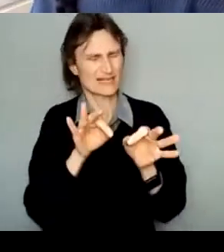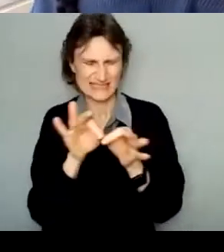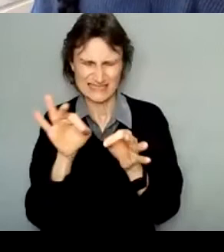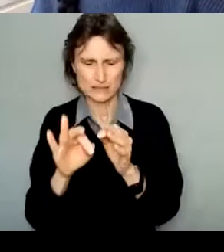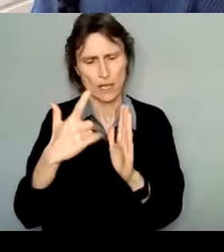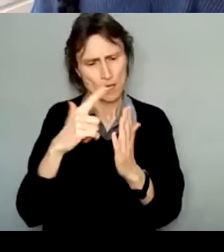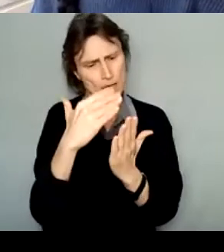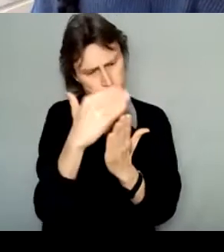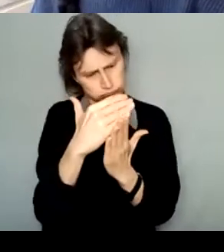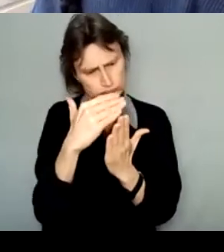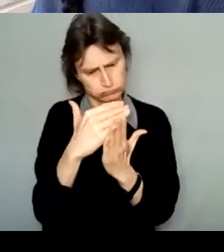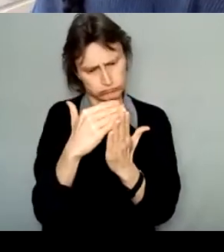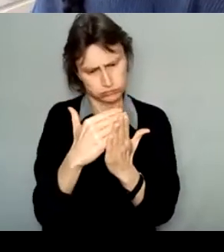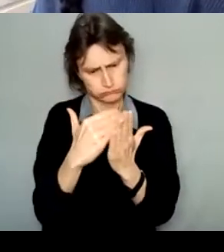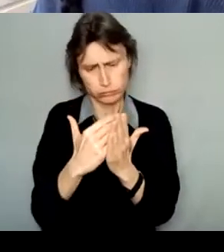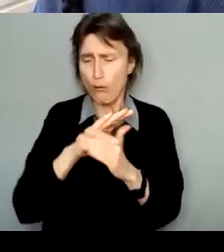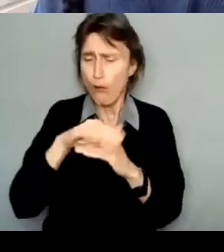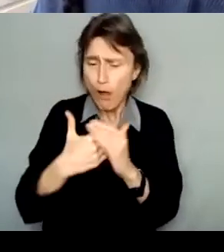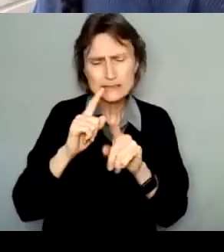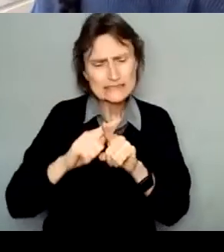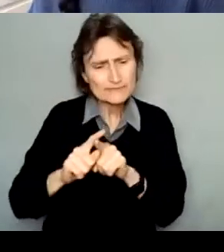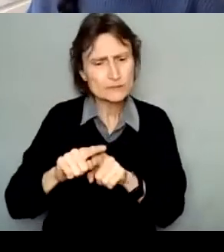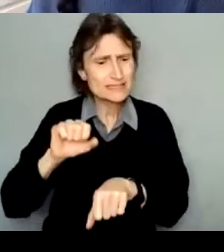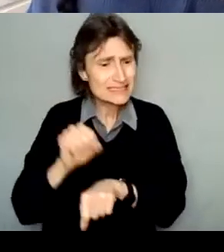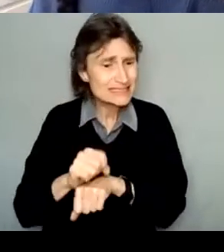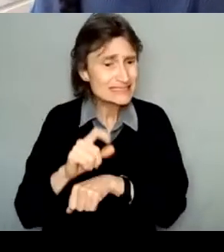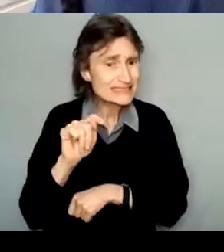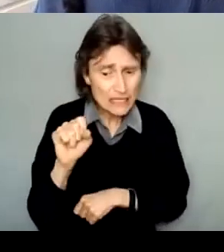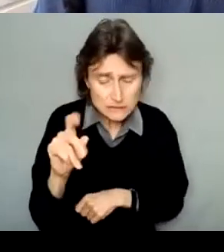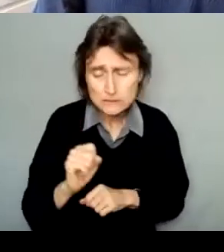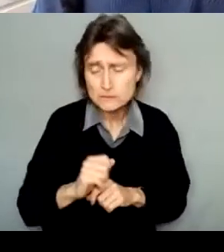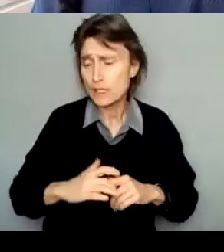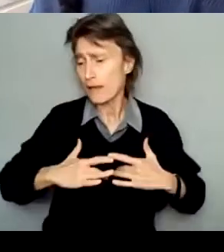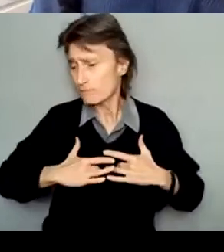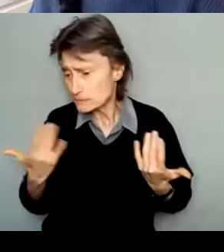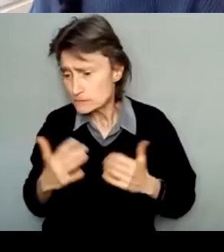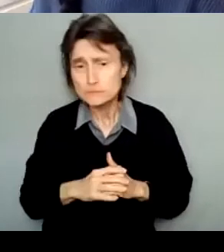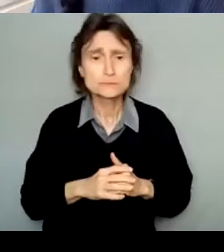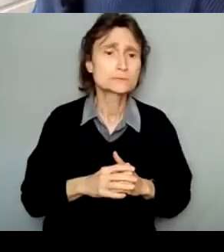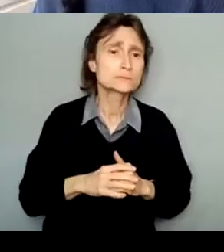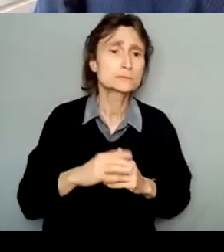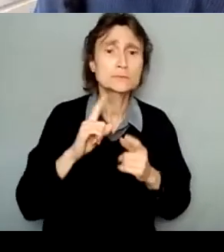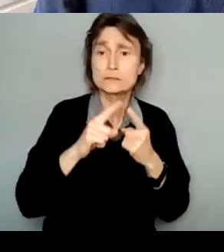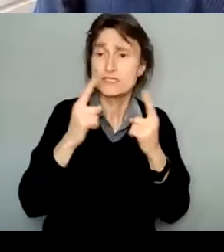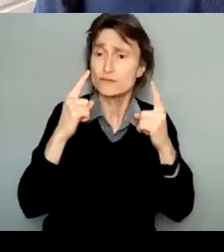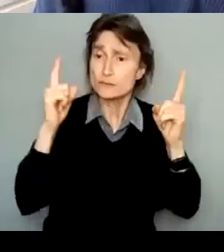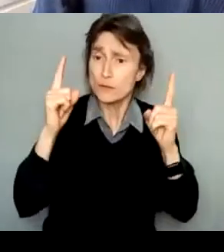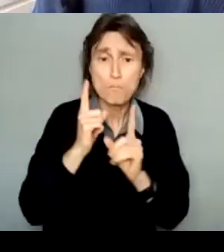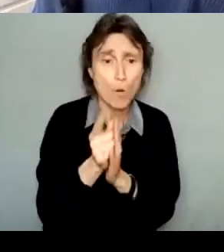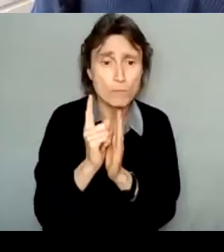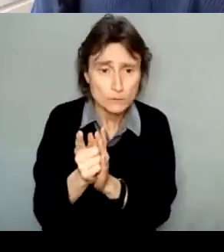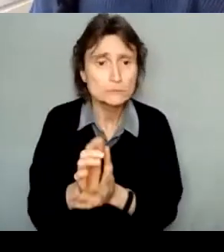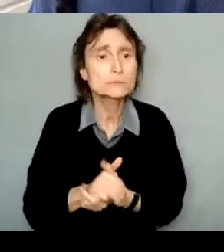and community related tasks, events, activities, milestones, deadlines, and process periods.